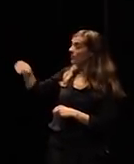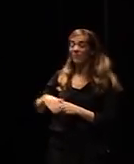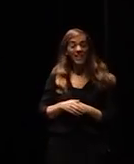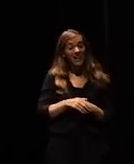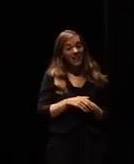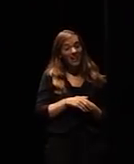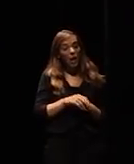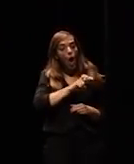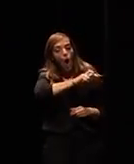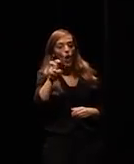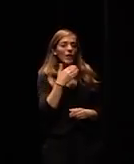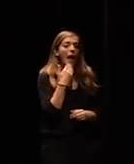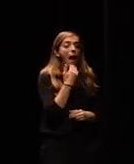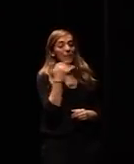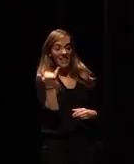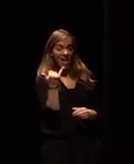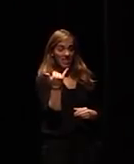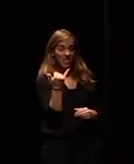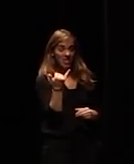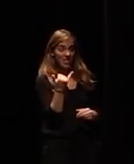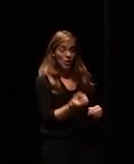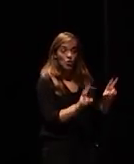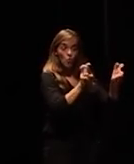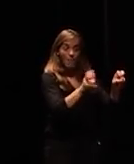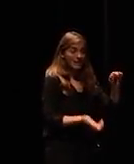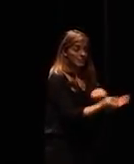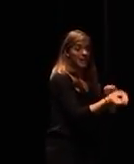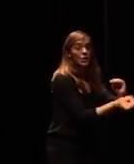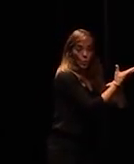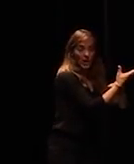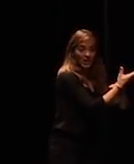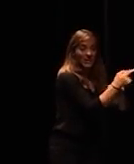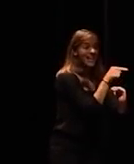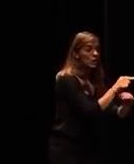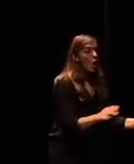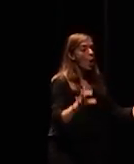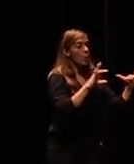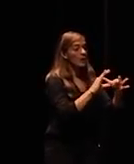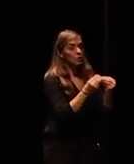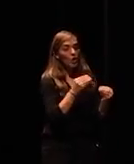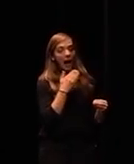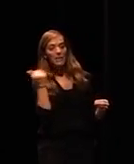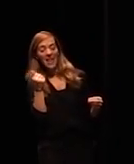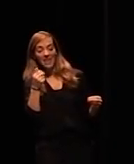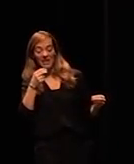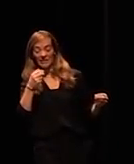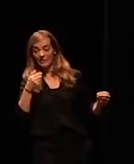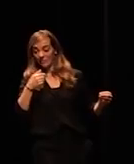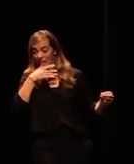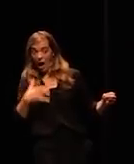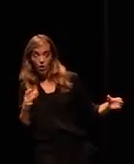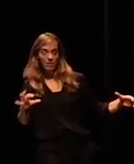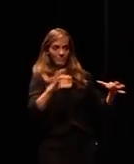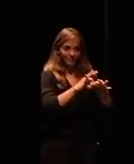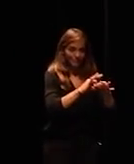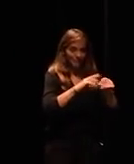two in schools in universities and in funding they should be equally funded more music more